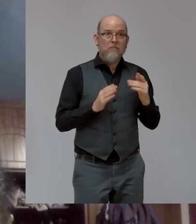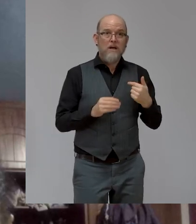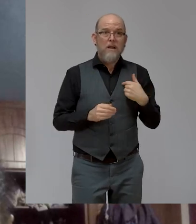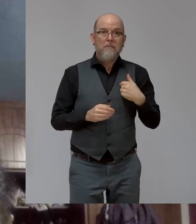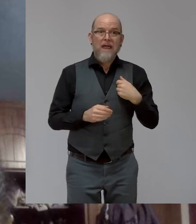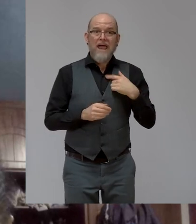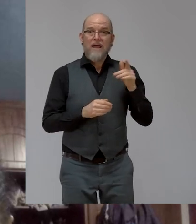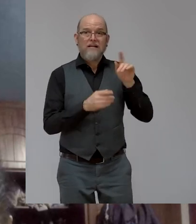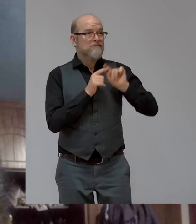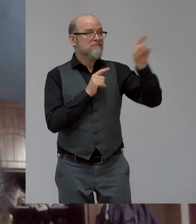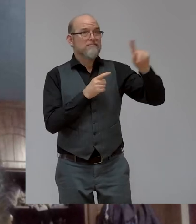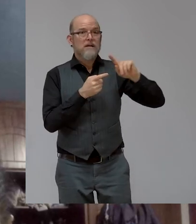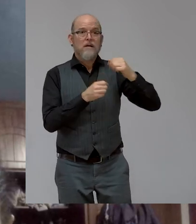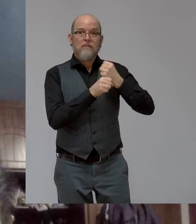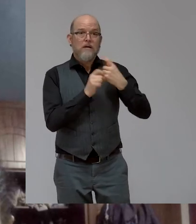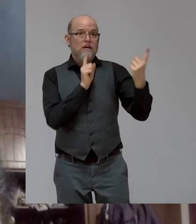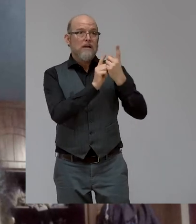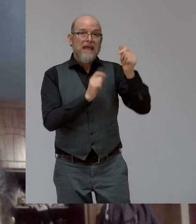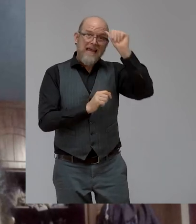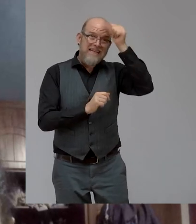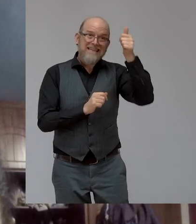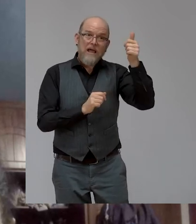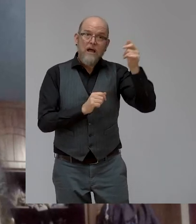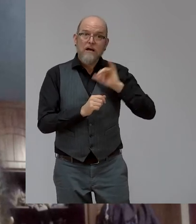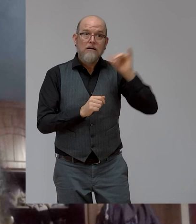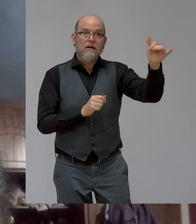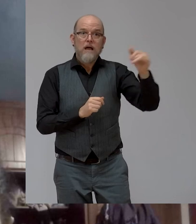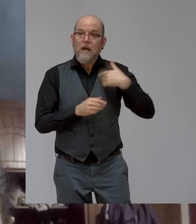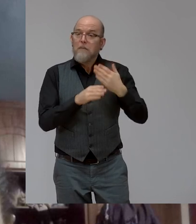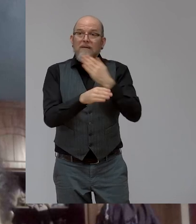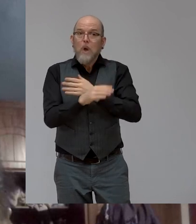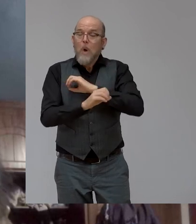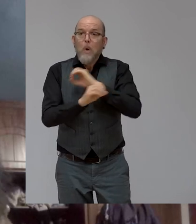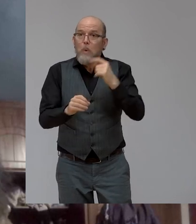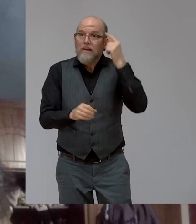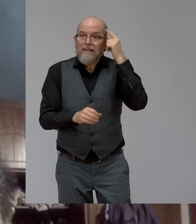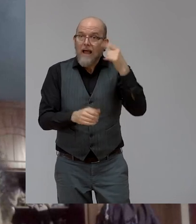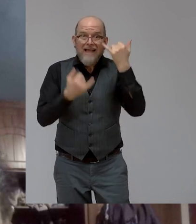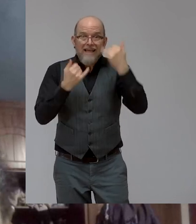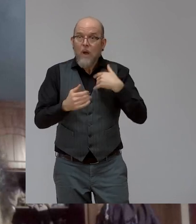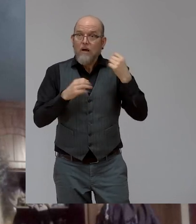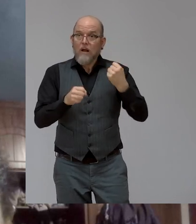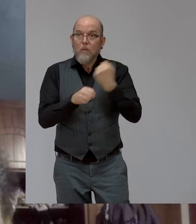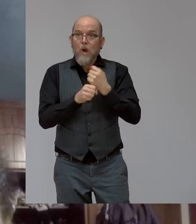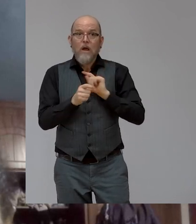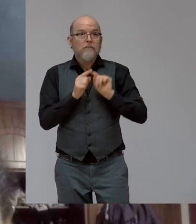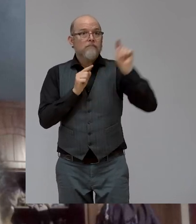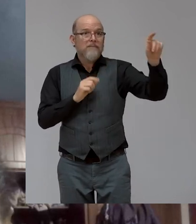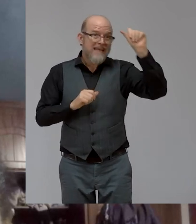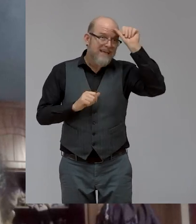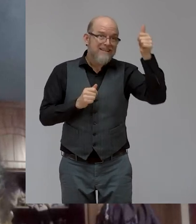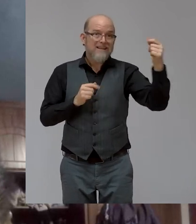excellent coordination. So the future of work where the digital offices, where the digital word, as Vlad said, of course, with all its